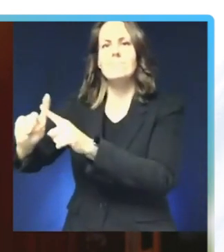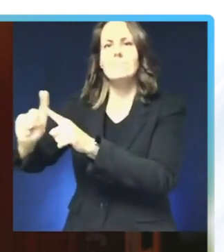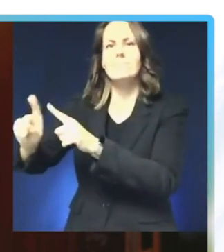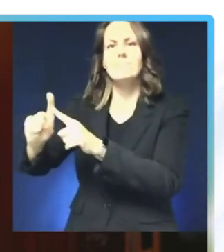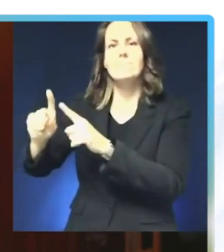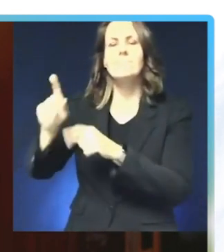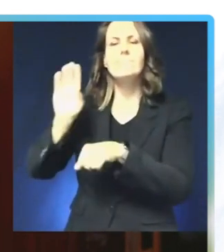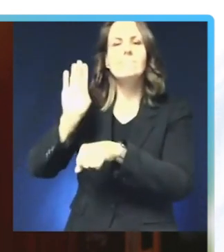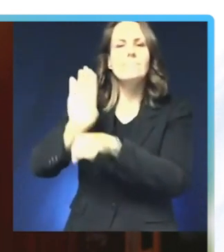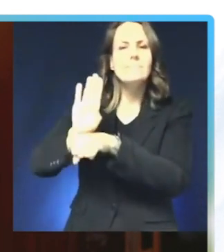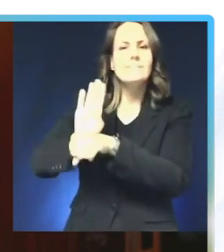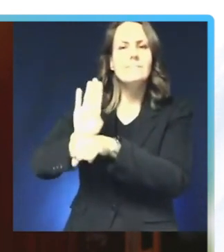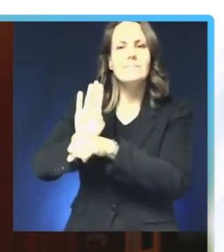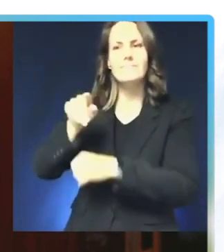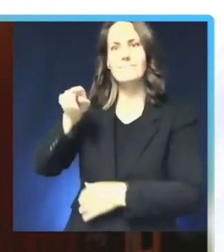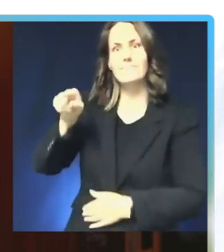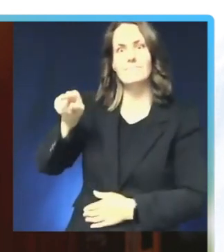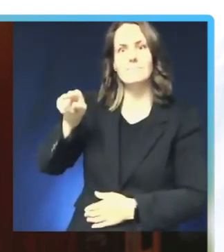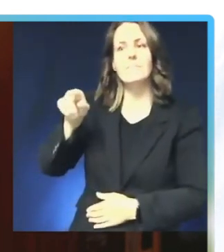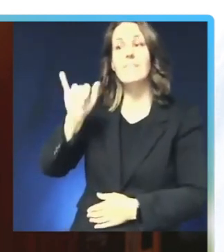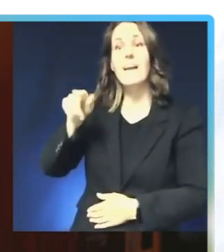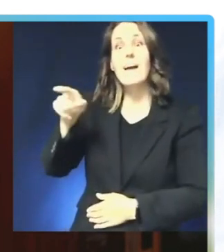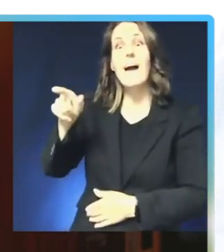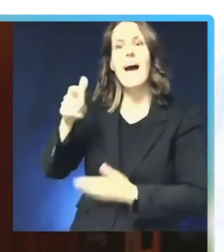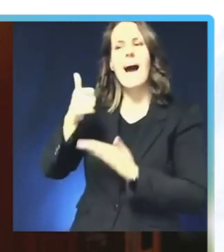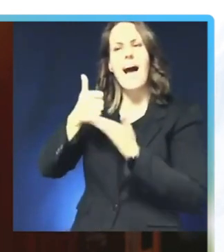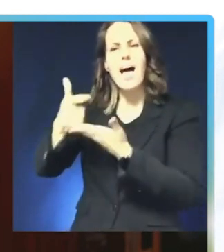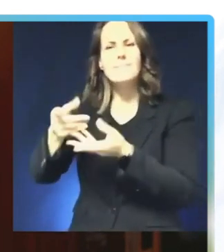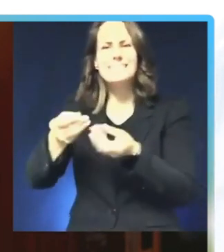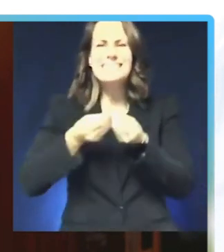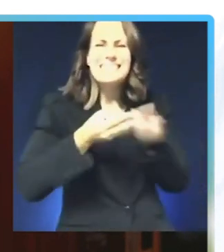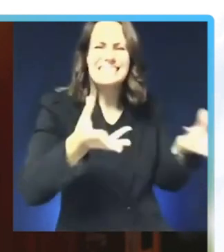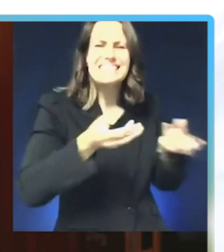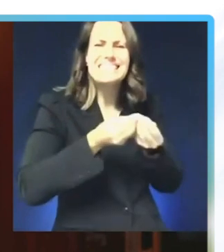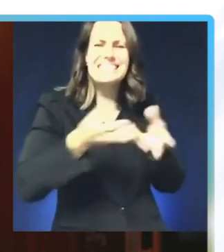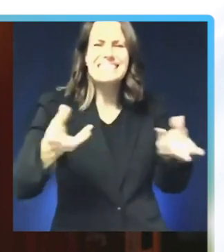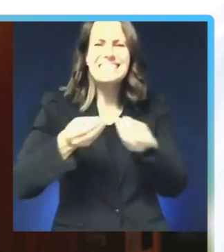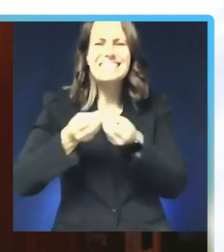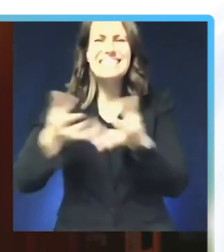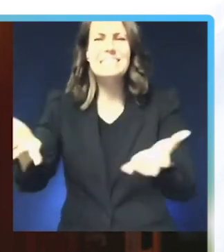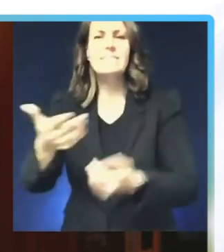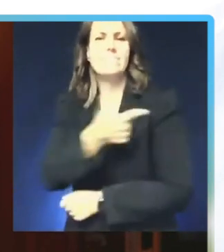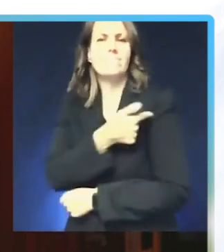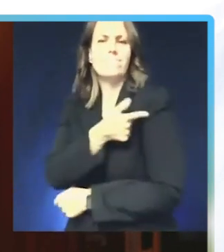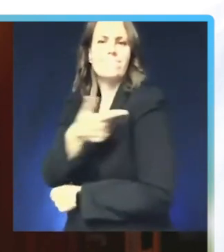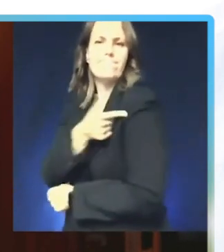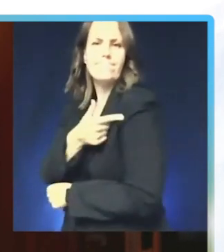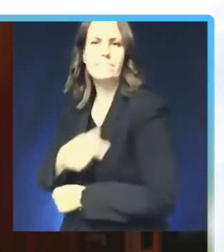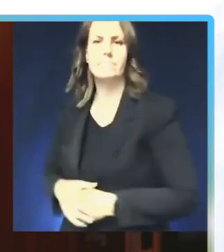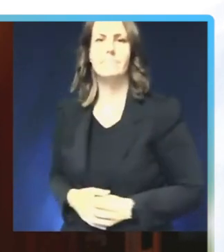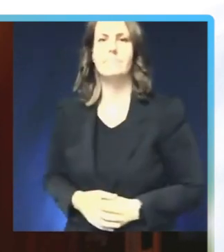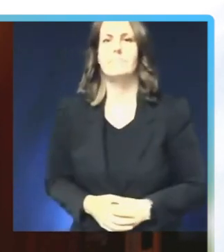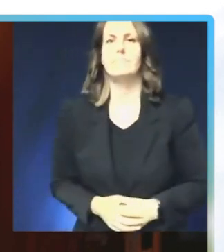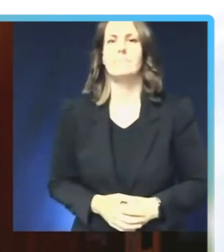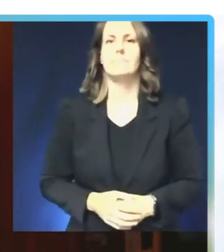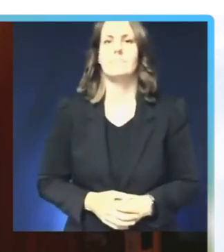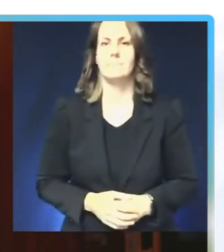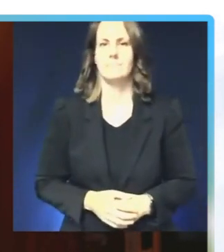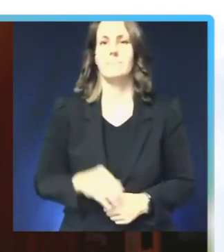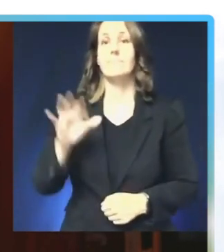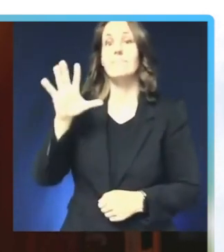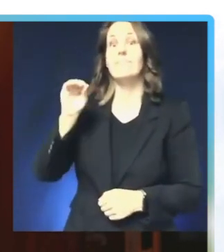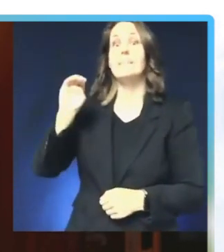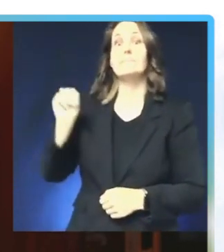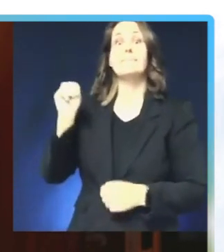needs it. And today, we announced about $50 million in grants went out to 115 out-of-school